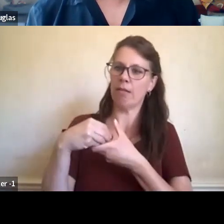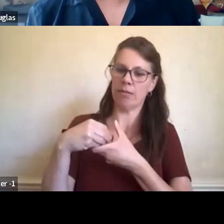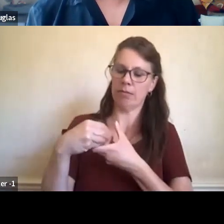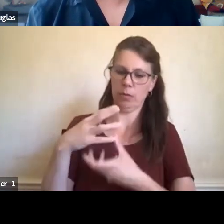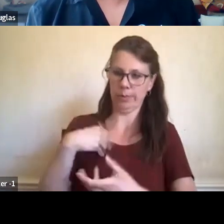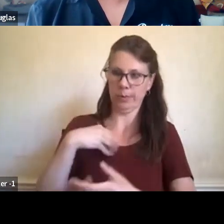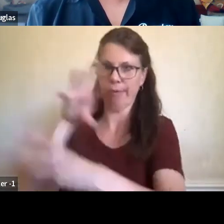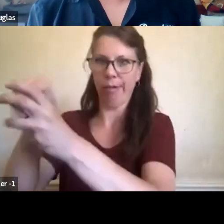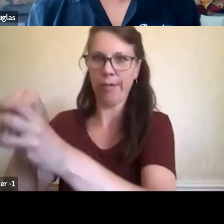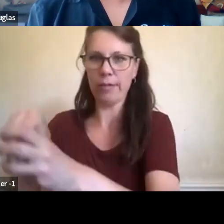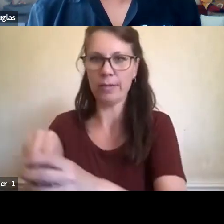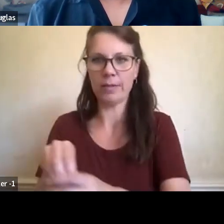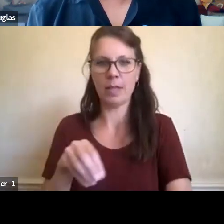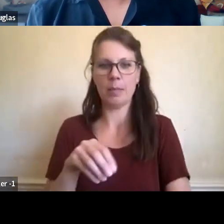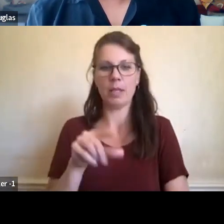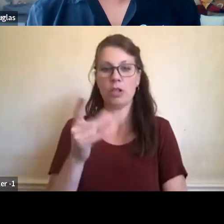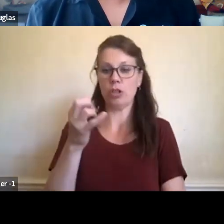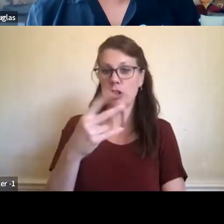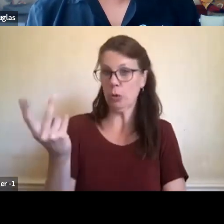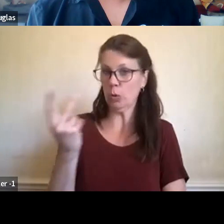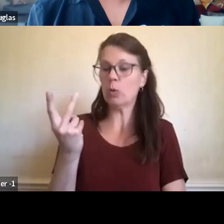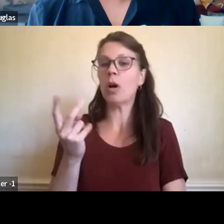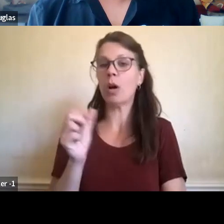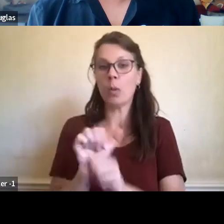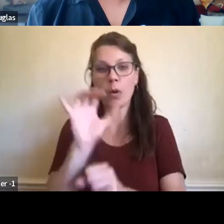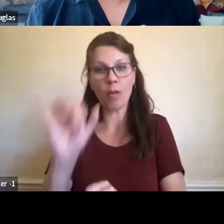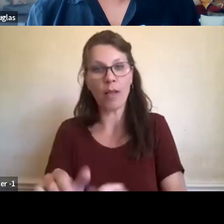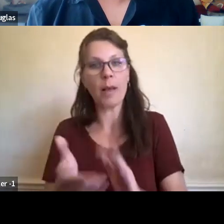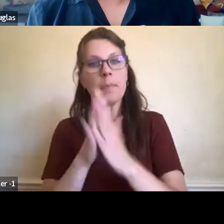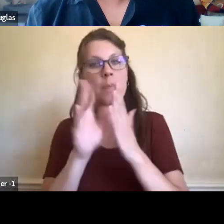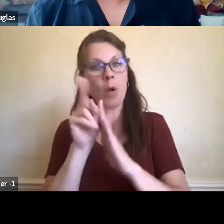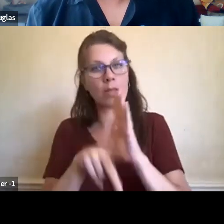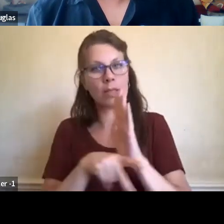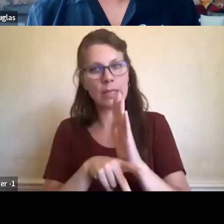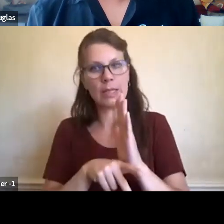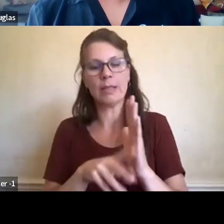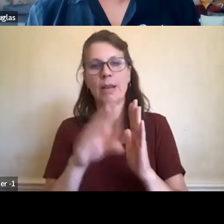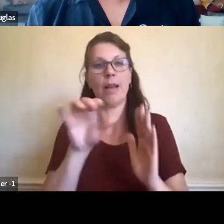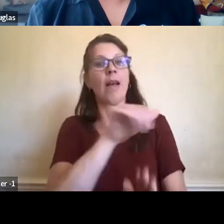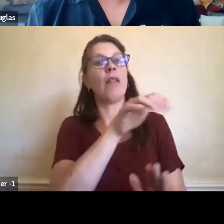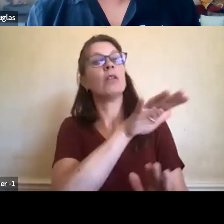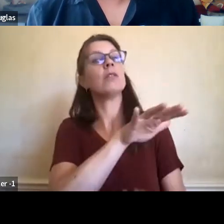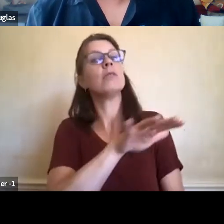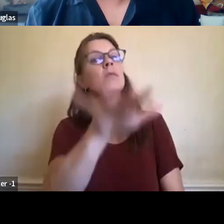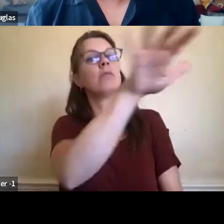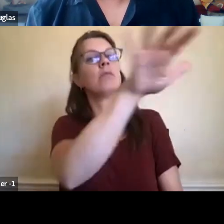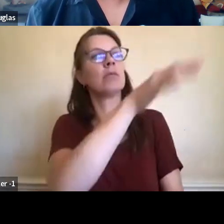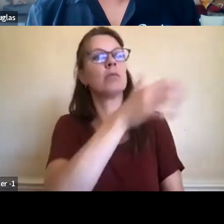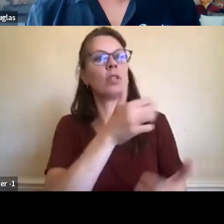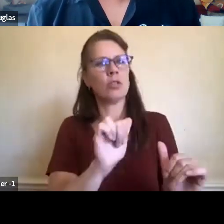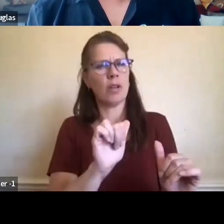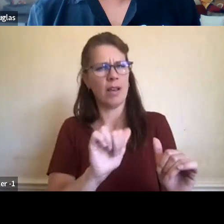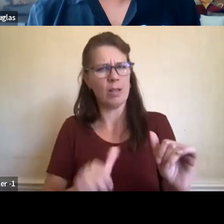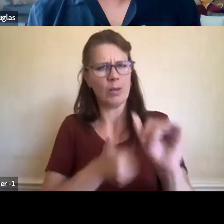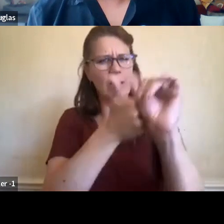city of Vancouver? You know, and, neighboring municipalities are trying to, to catch up, you know, what does that look like for them?